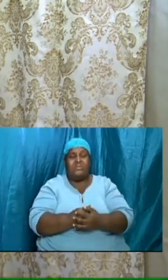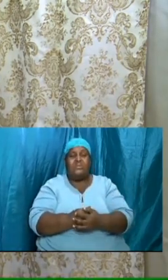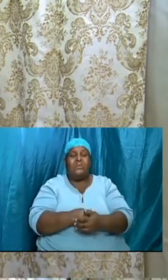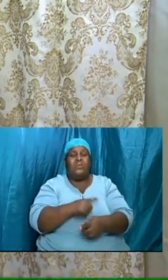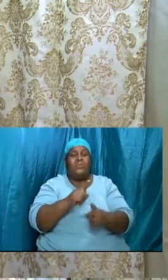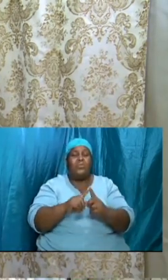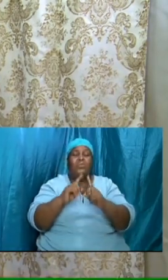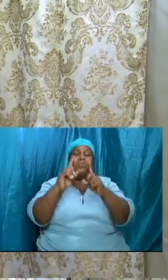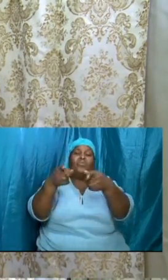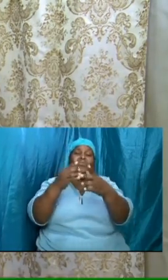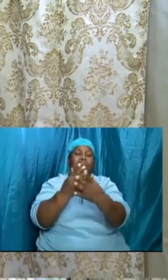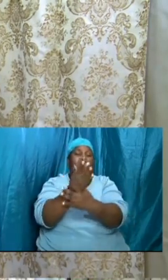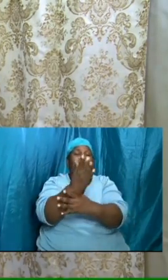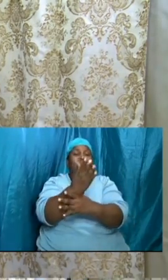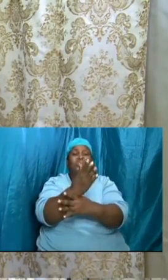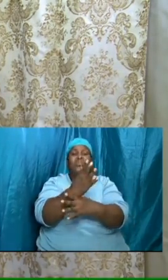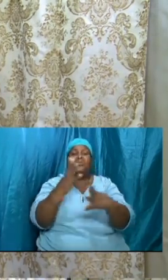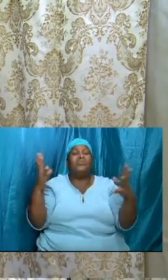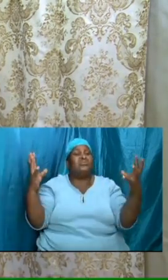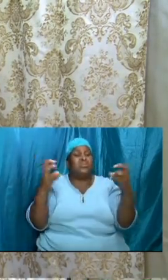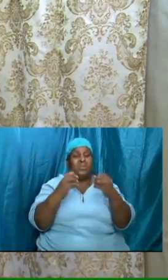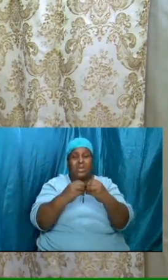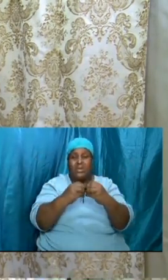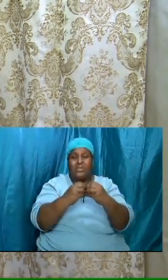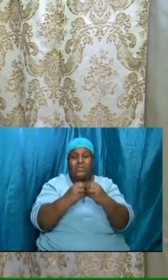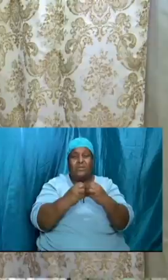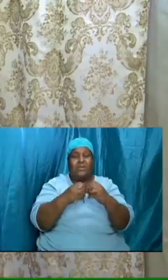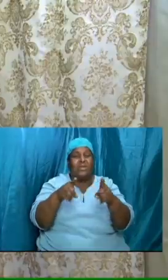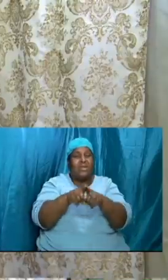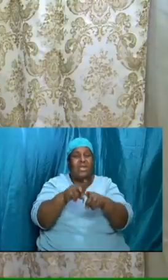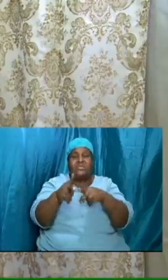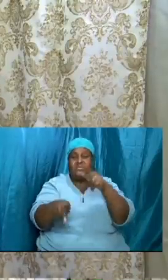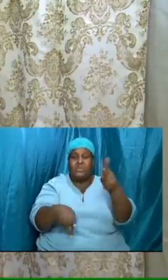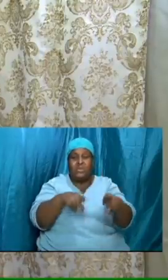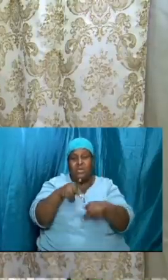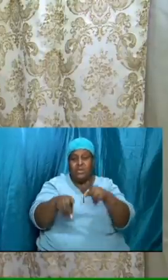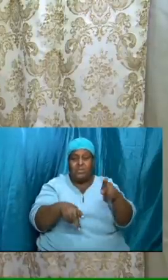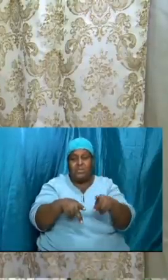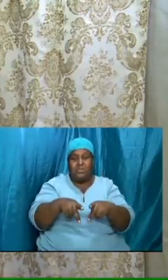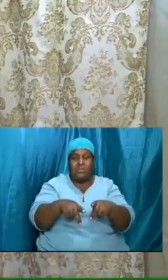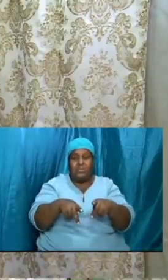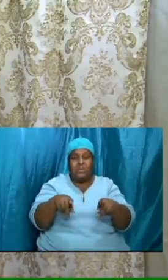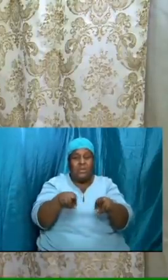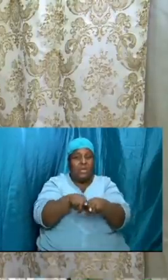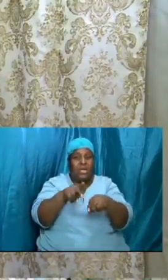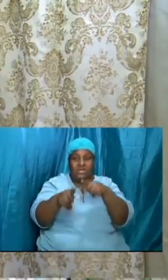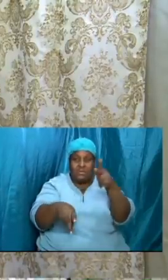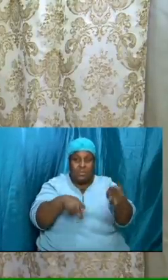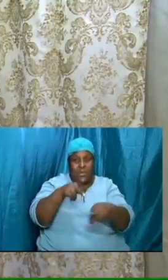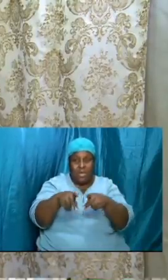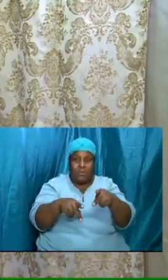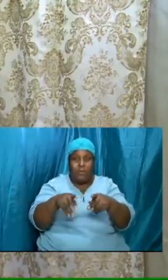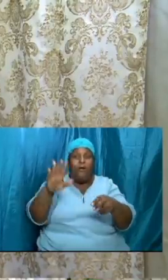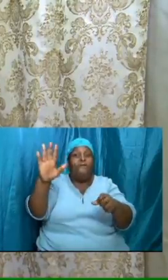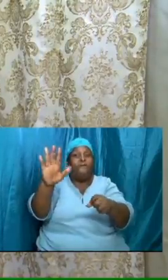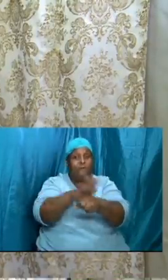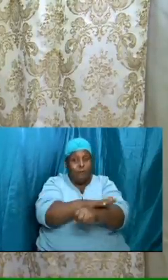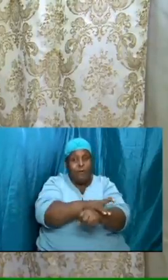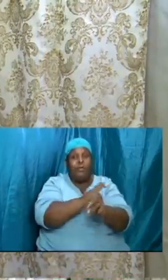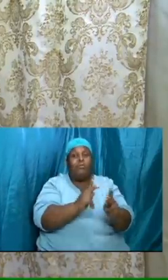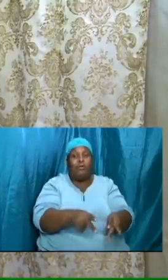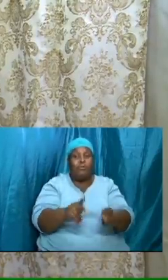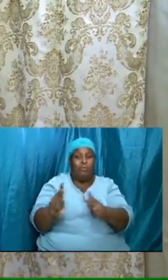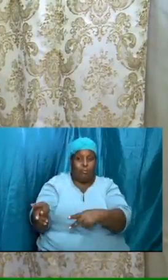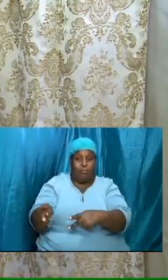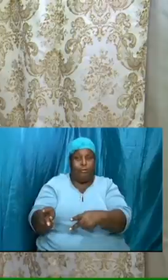it together as people that are fully prepared if our houses are not